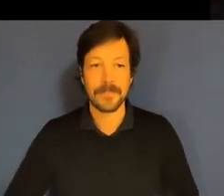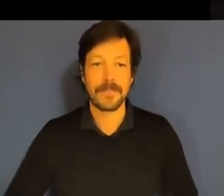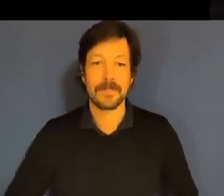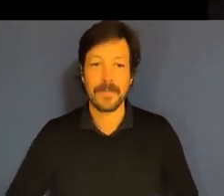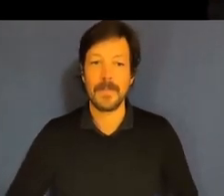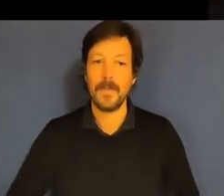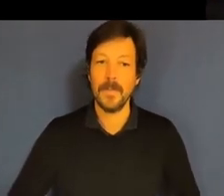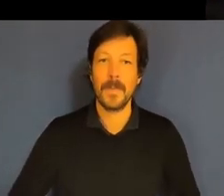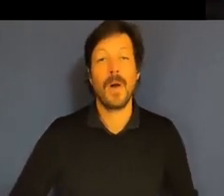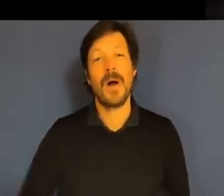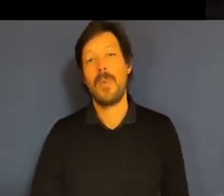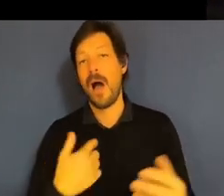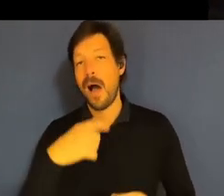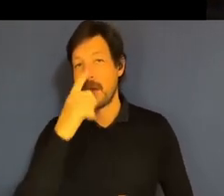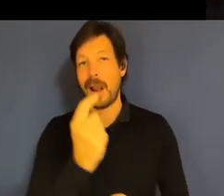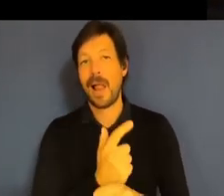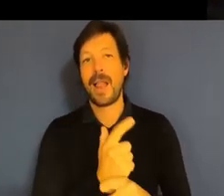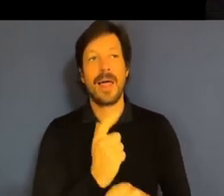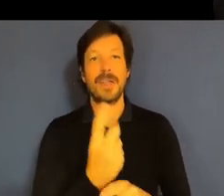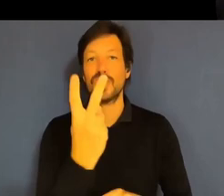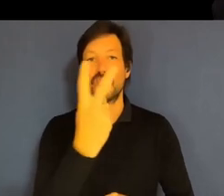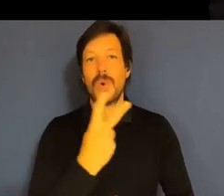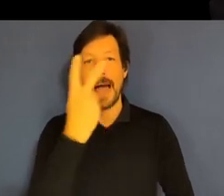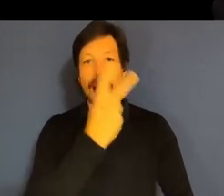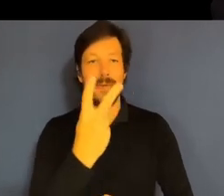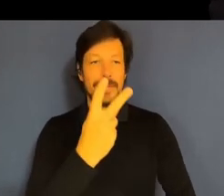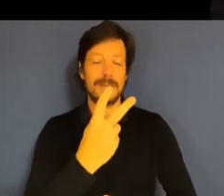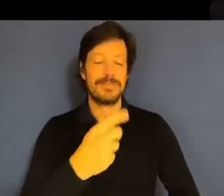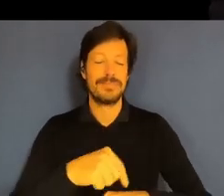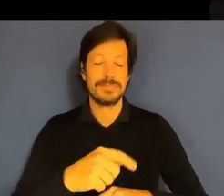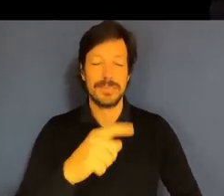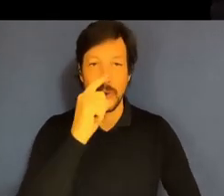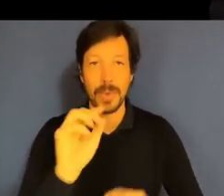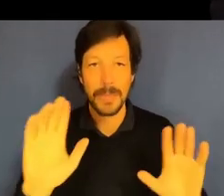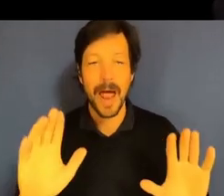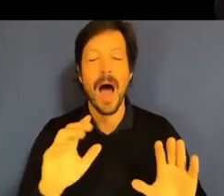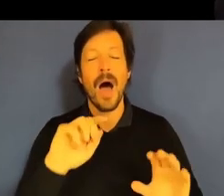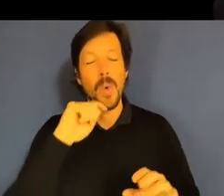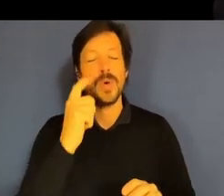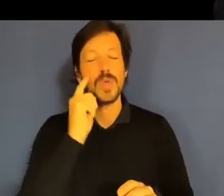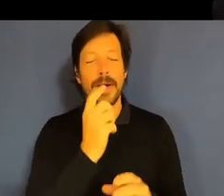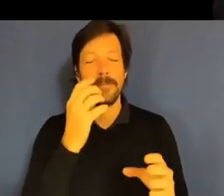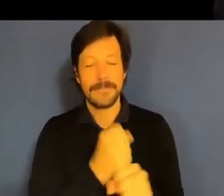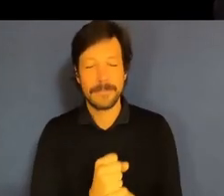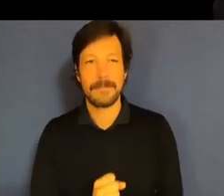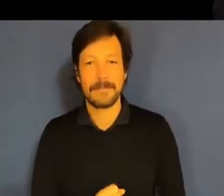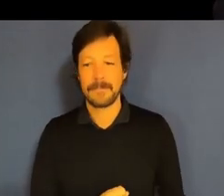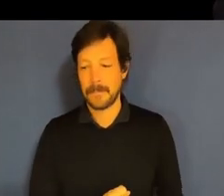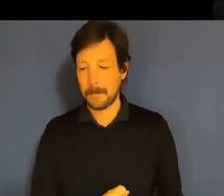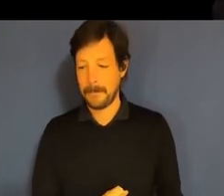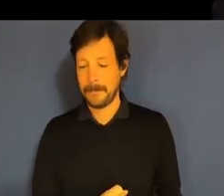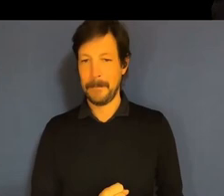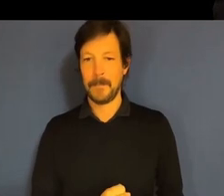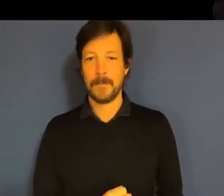for the next two hours on this topic, but I won't. I'll try to be very succinct. We